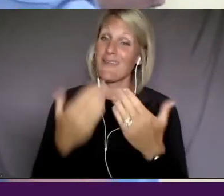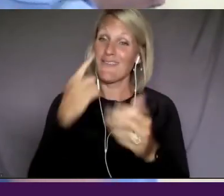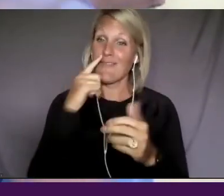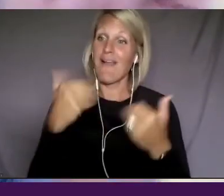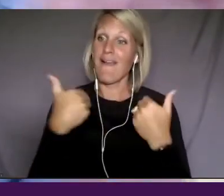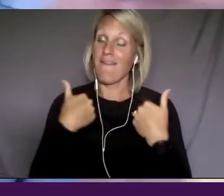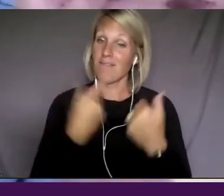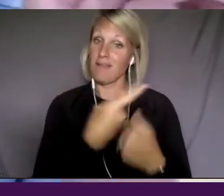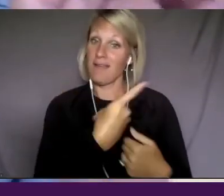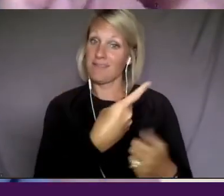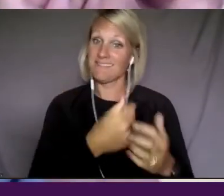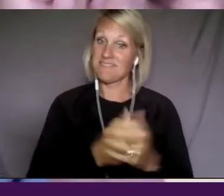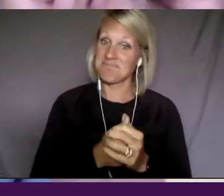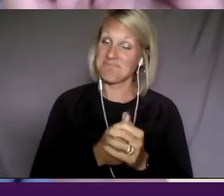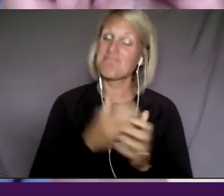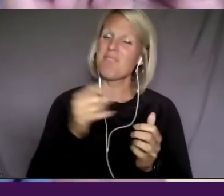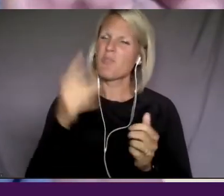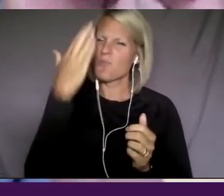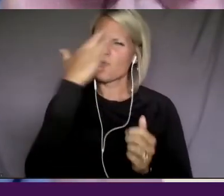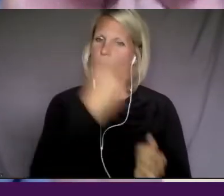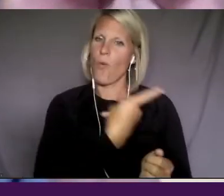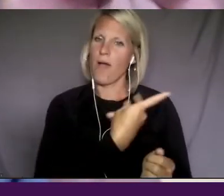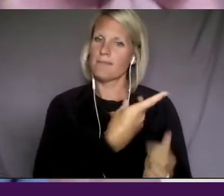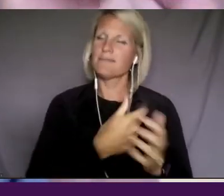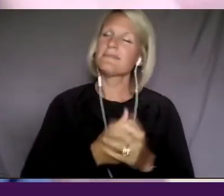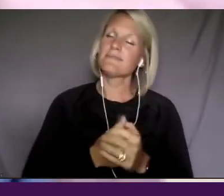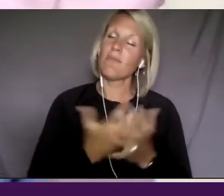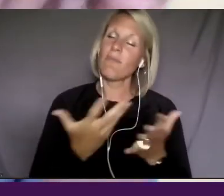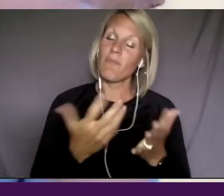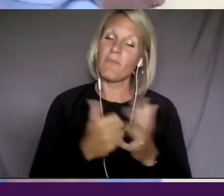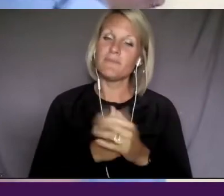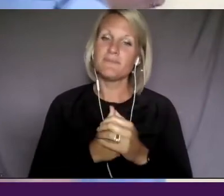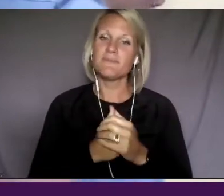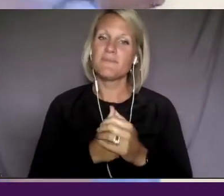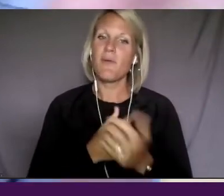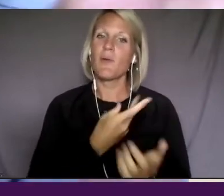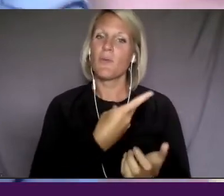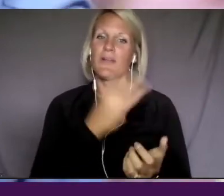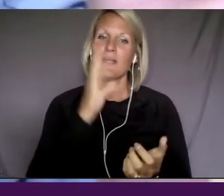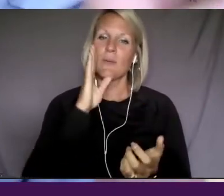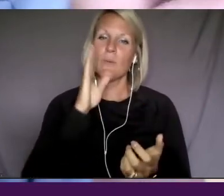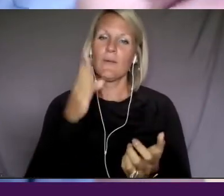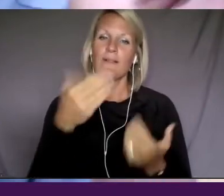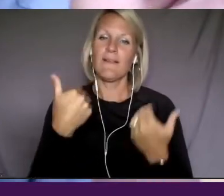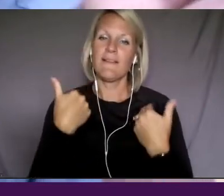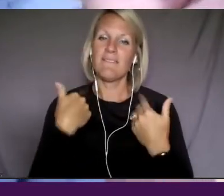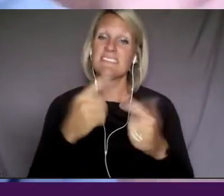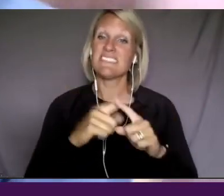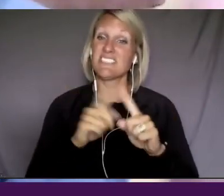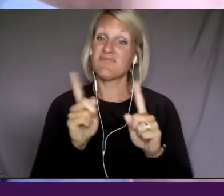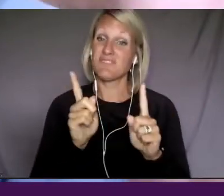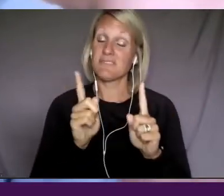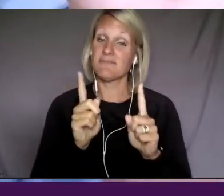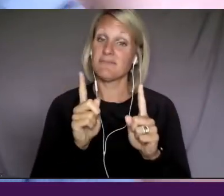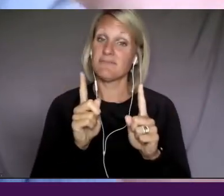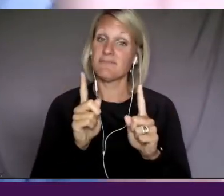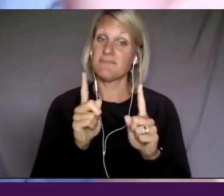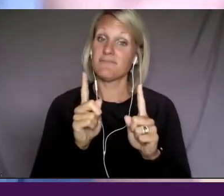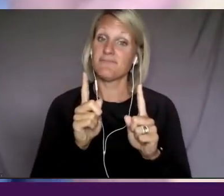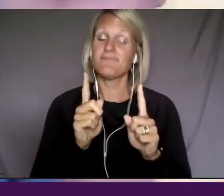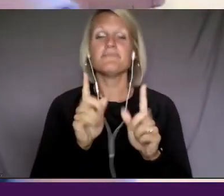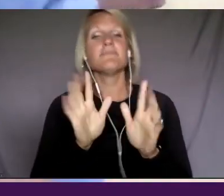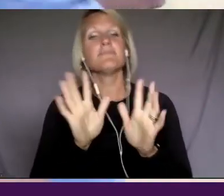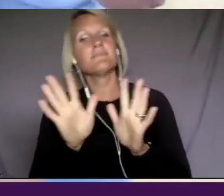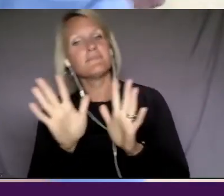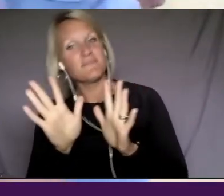and that you know us, uh, and so we are probably going to take a little different tap. We're going to be thankful, but not that